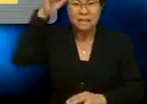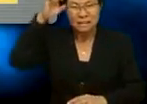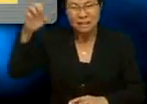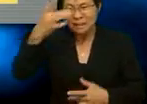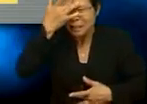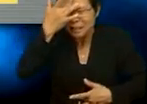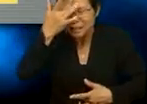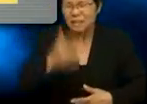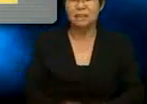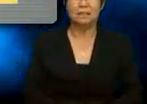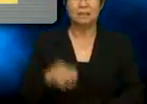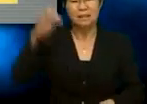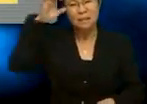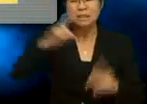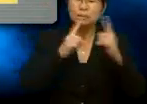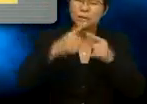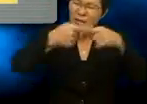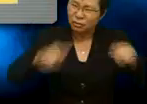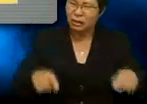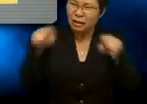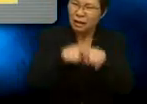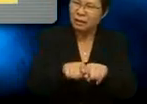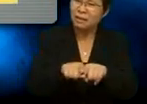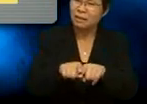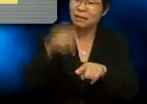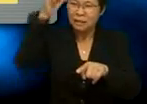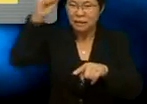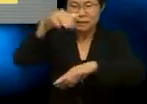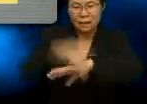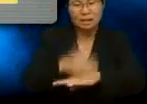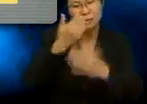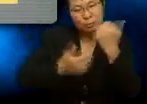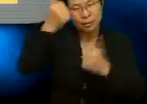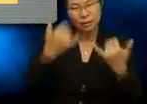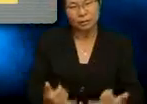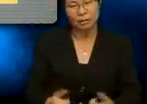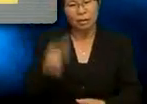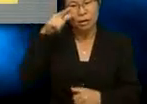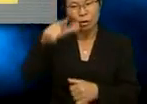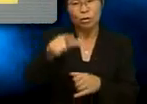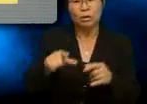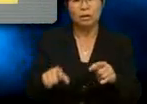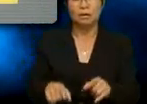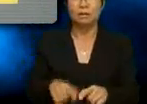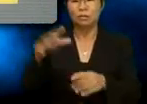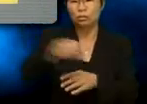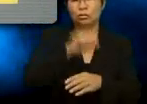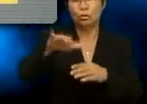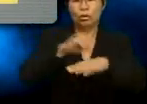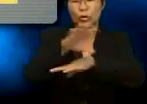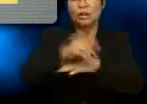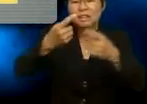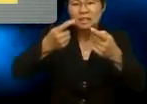differently. It's like... His English is better now. Looks like he took our advice and started brushing up on his English.